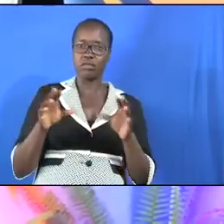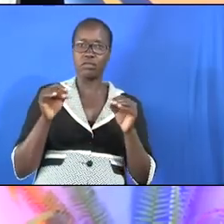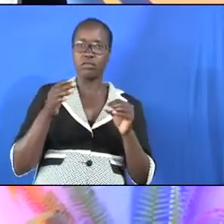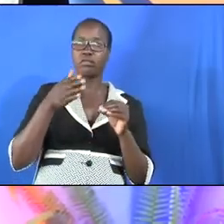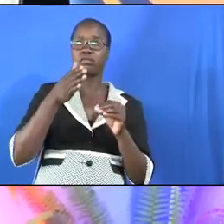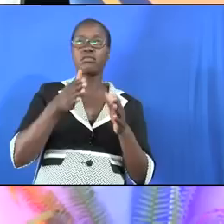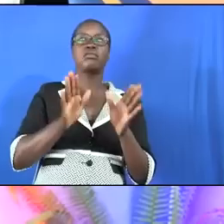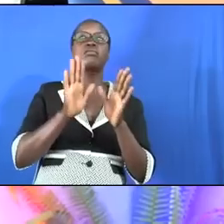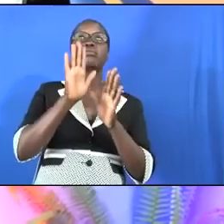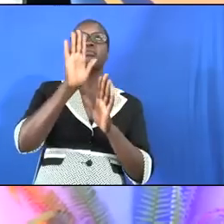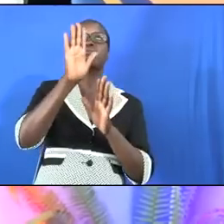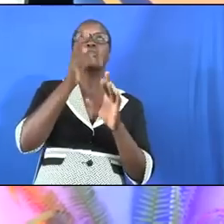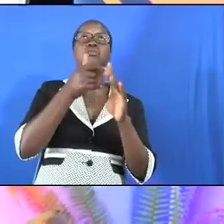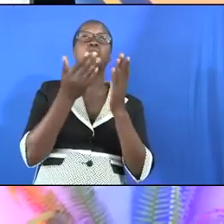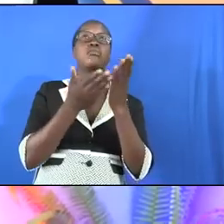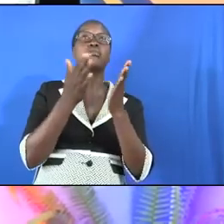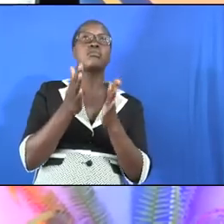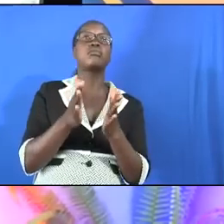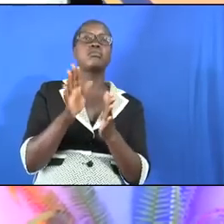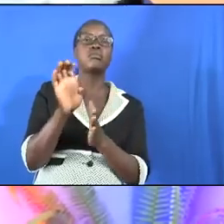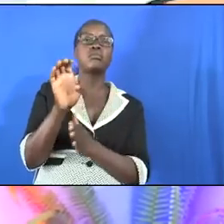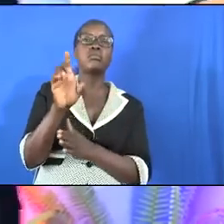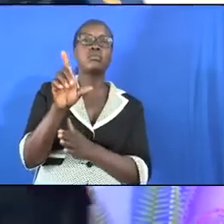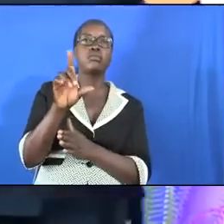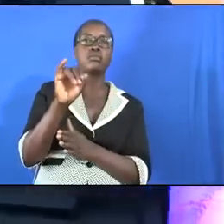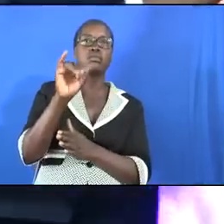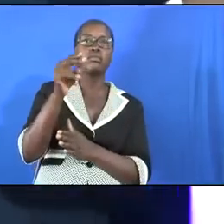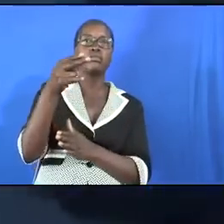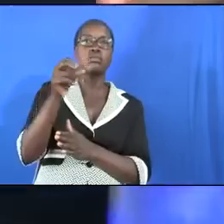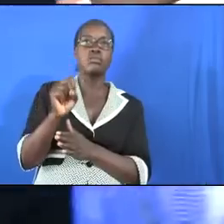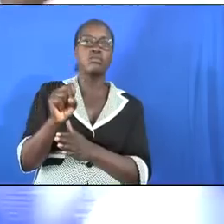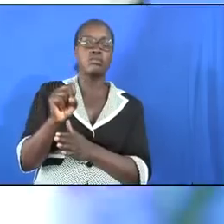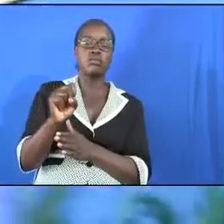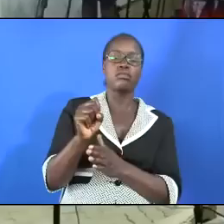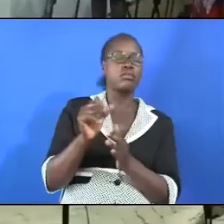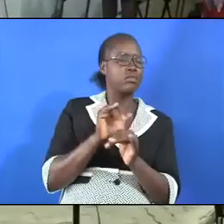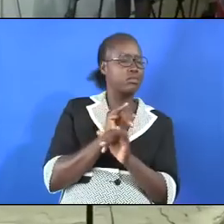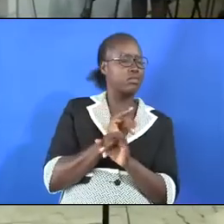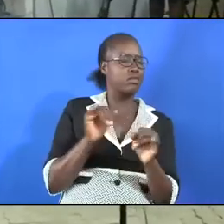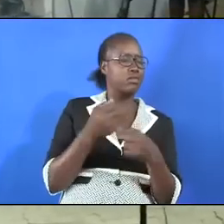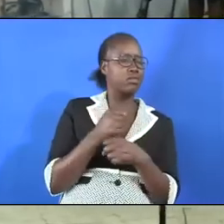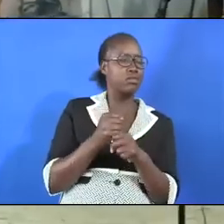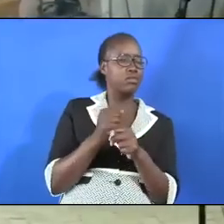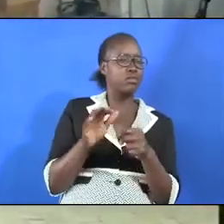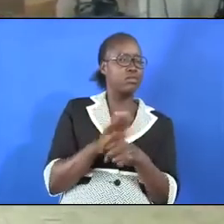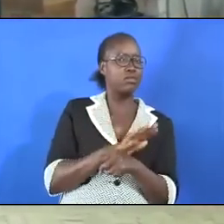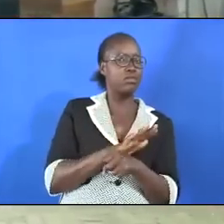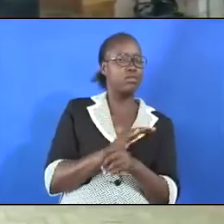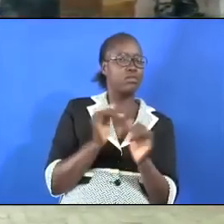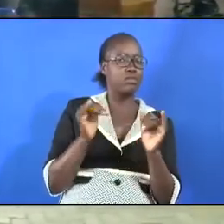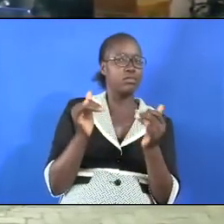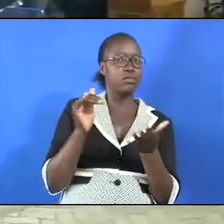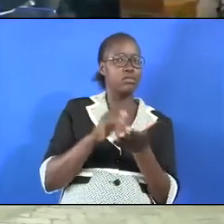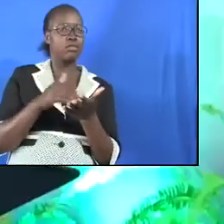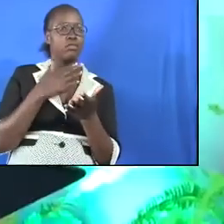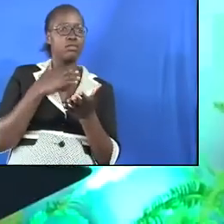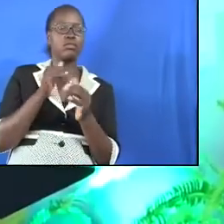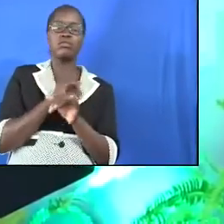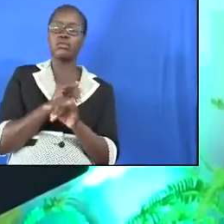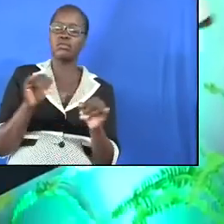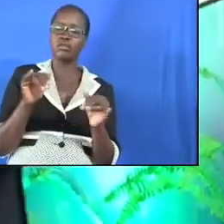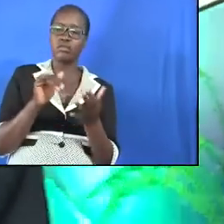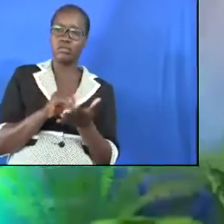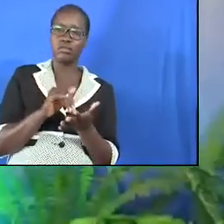away from your servant Elisha and he was cleansed he was made whole and I also want to be